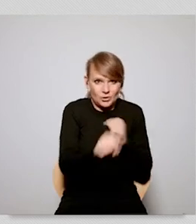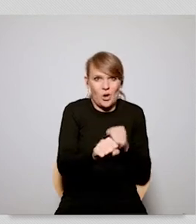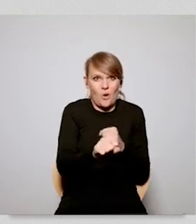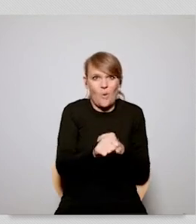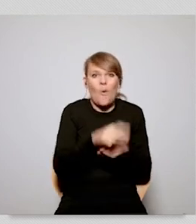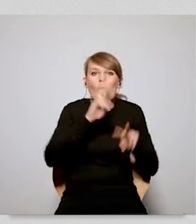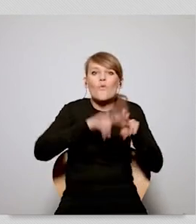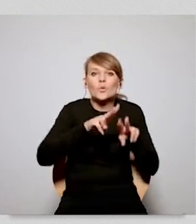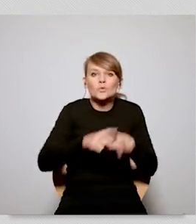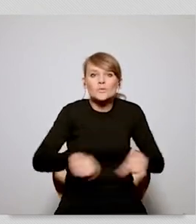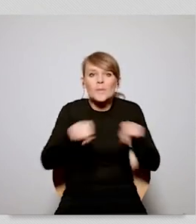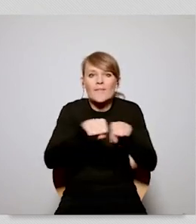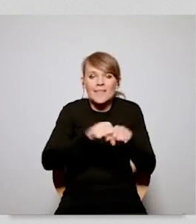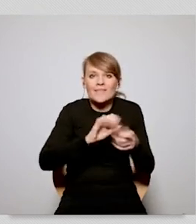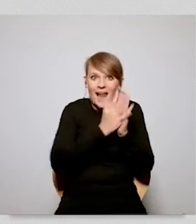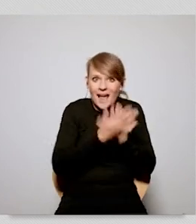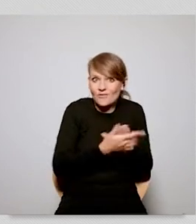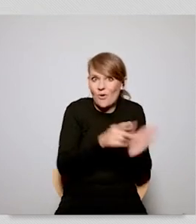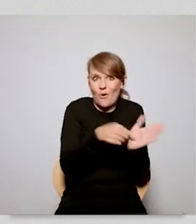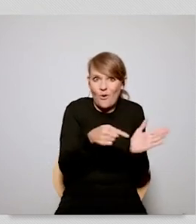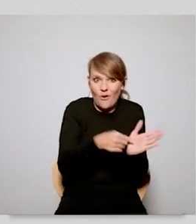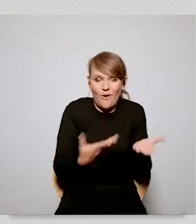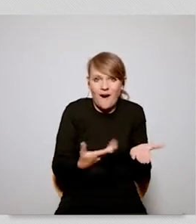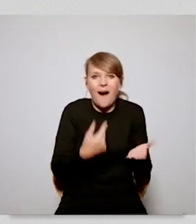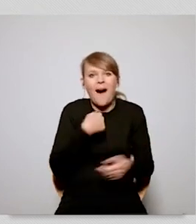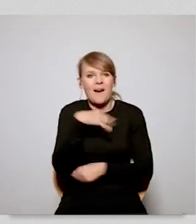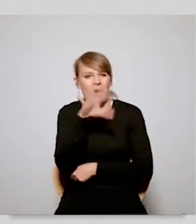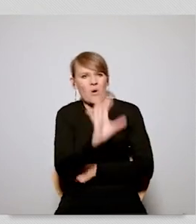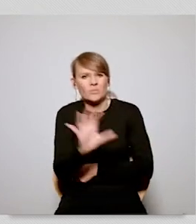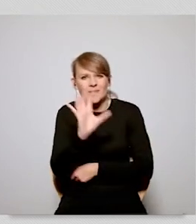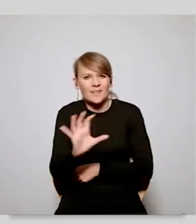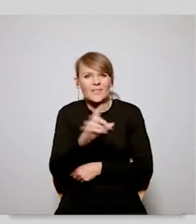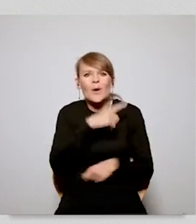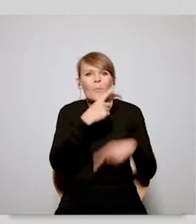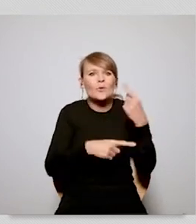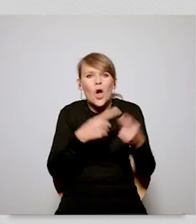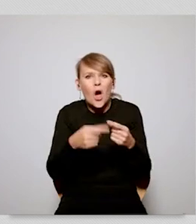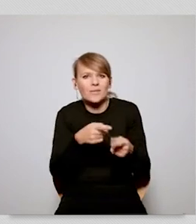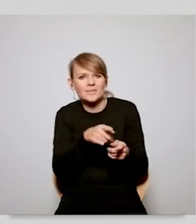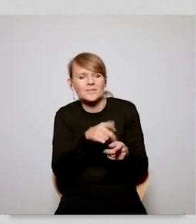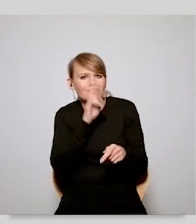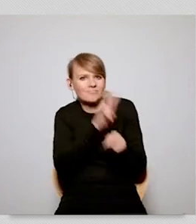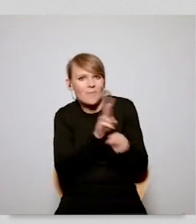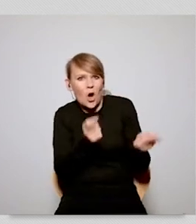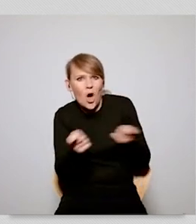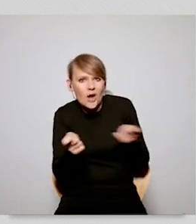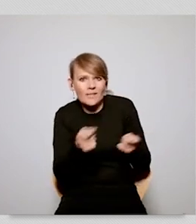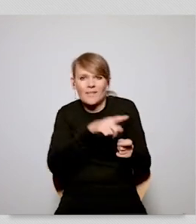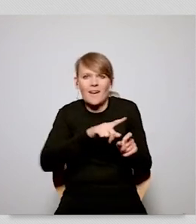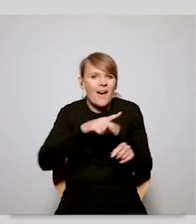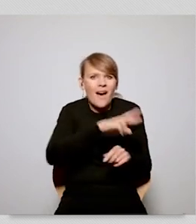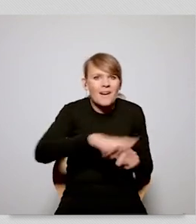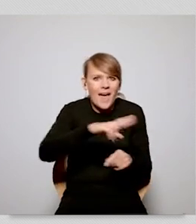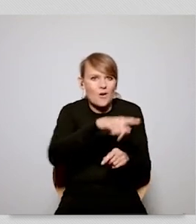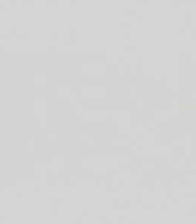experience repeating we have money there is there are funds tied to the european green deal and yet the